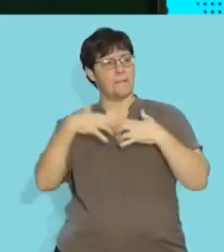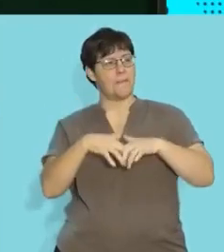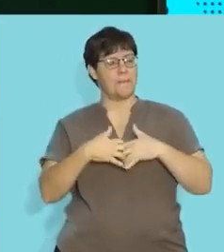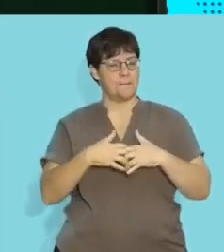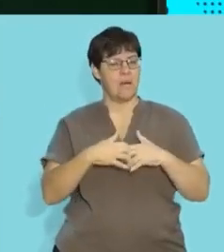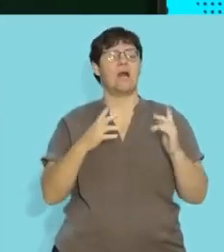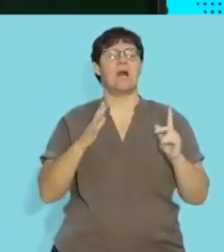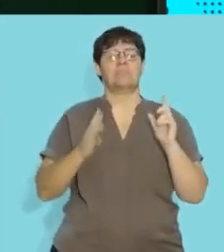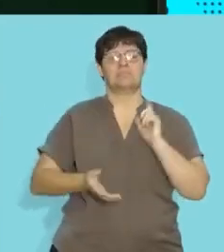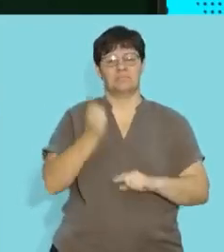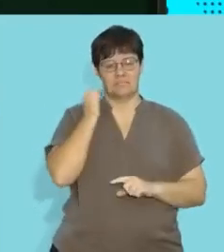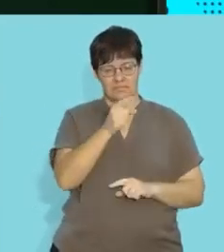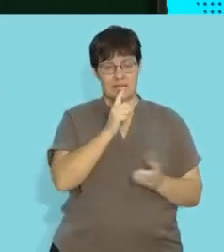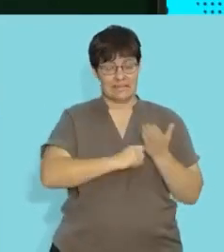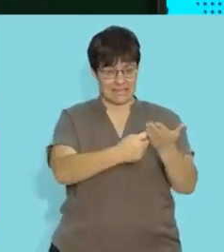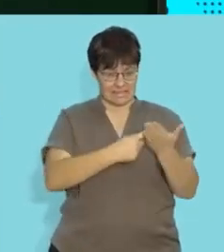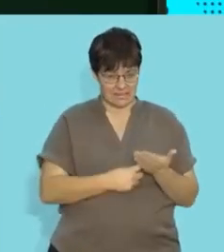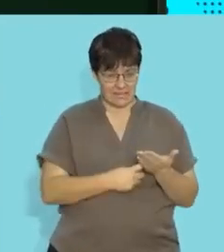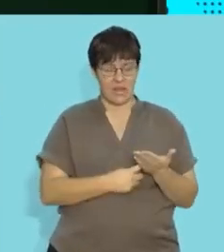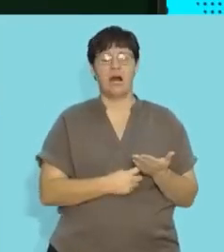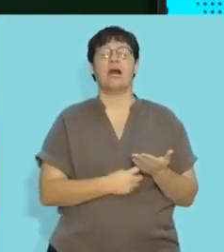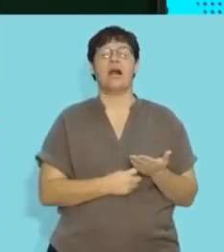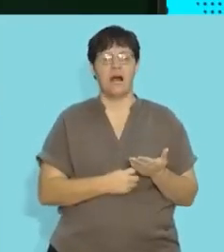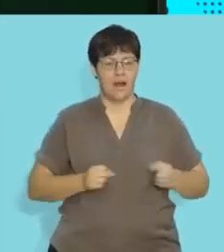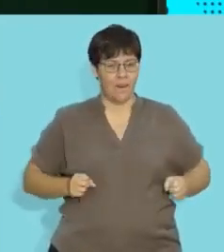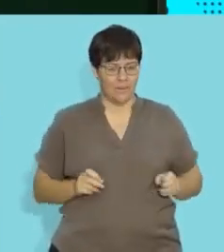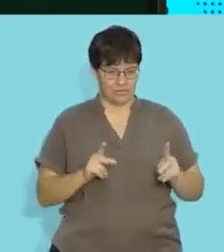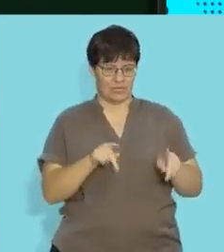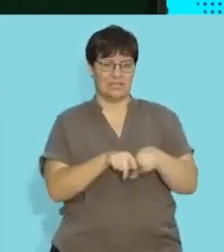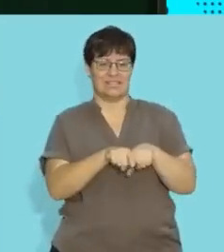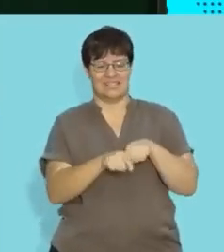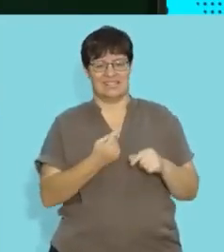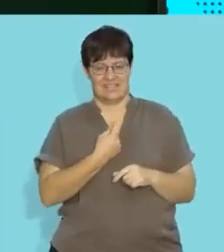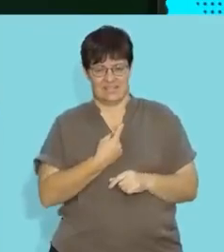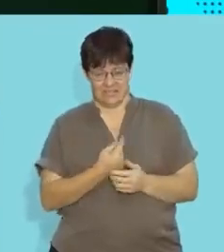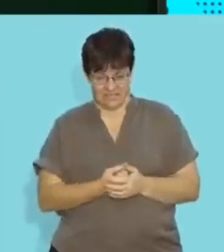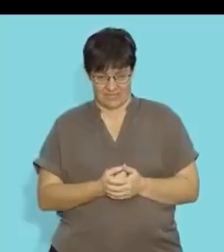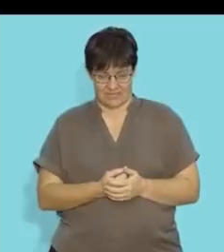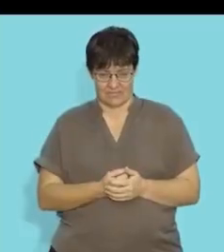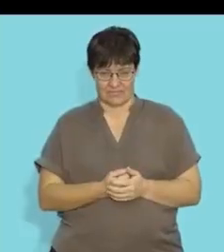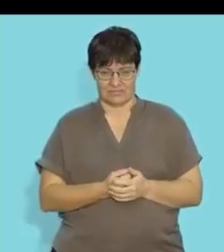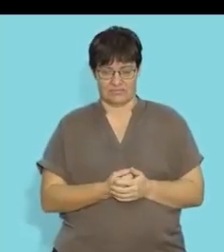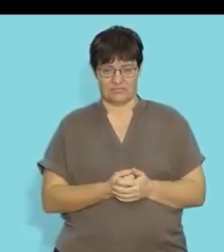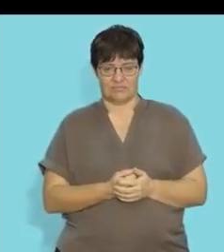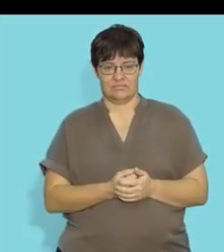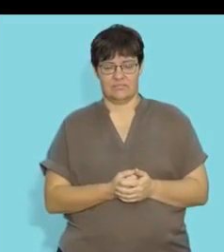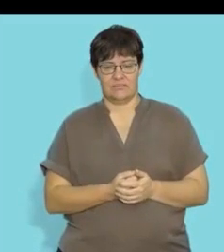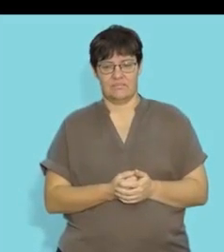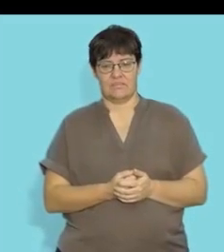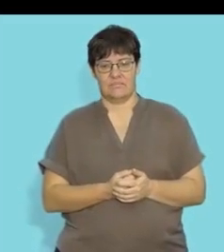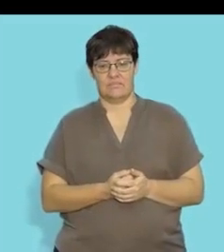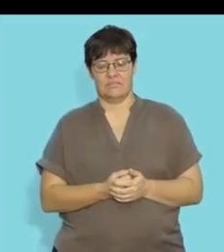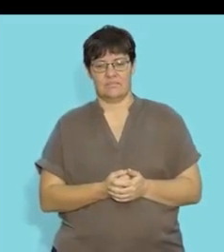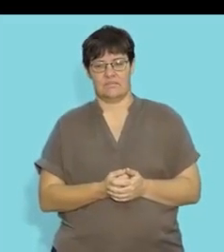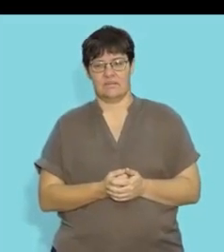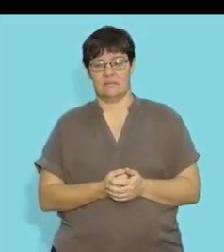so that when we discuss these that you kind of had an opportunity to test yourself while this happens so again